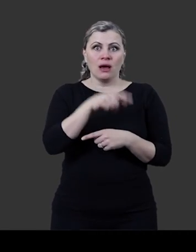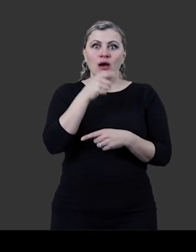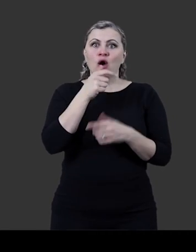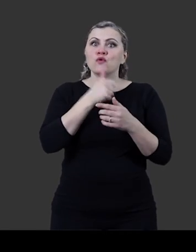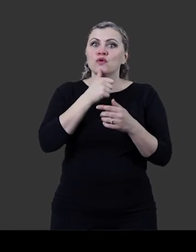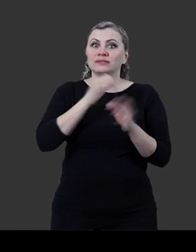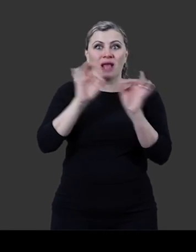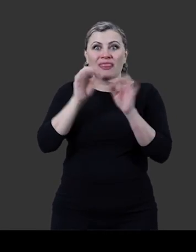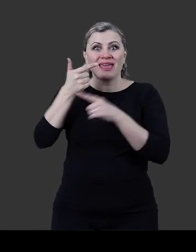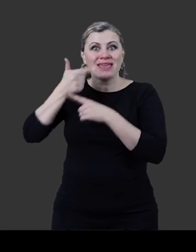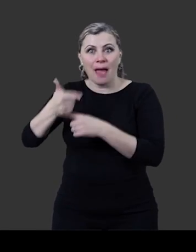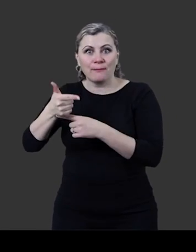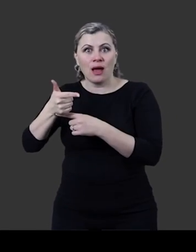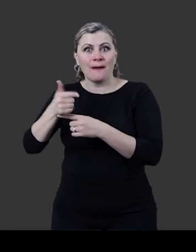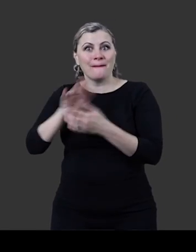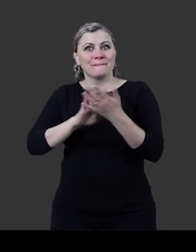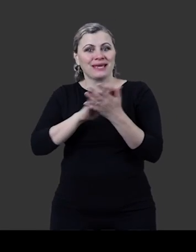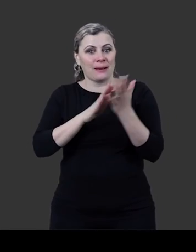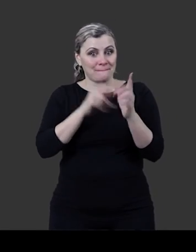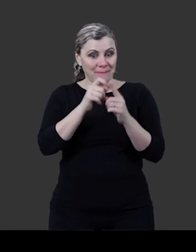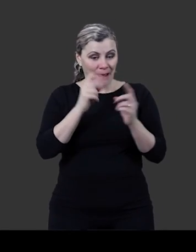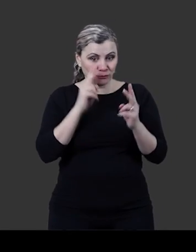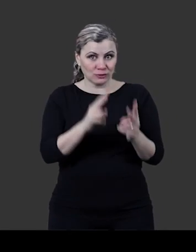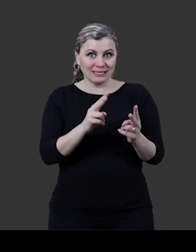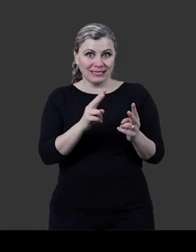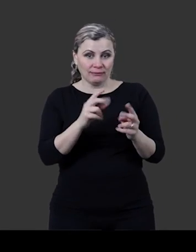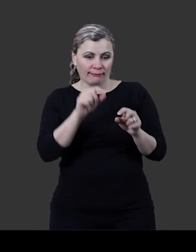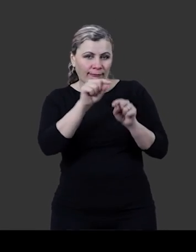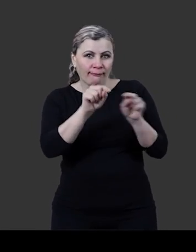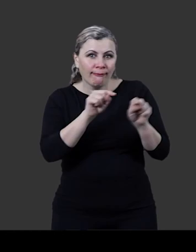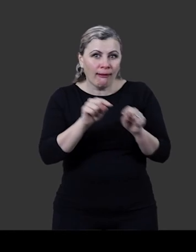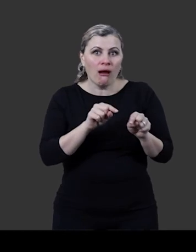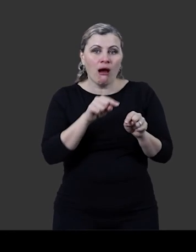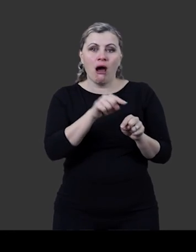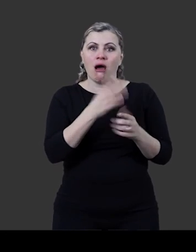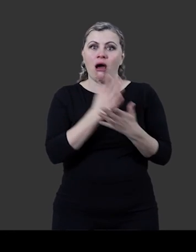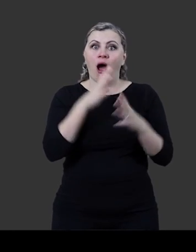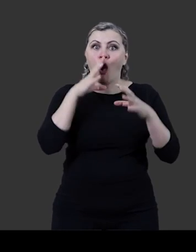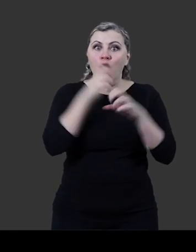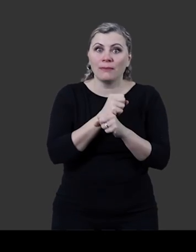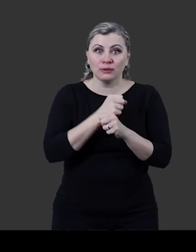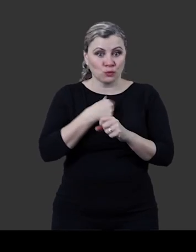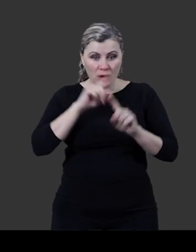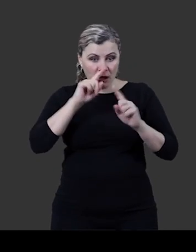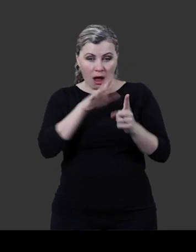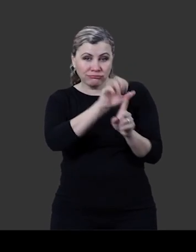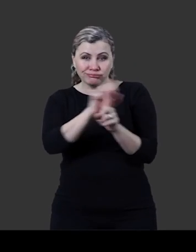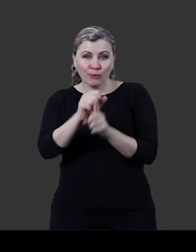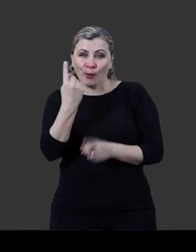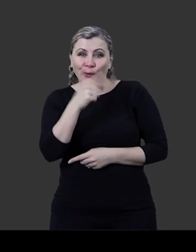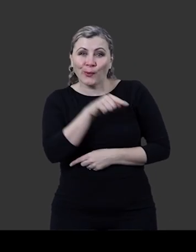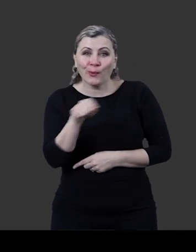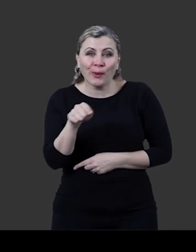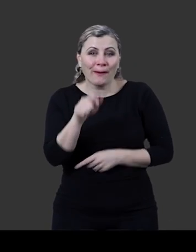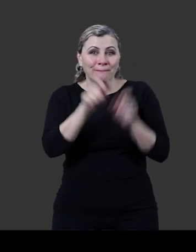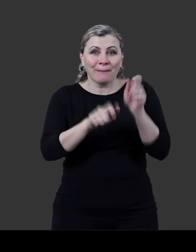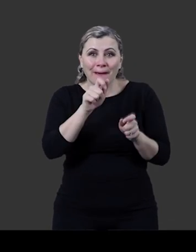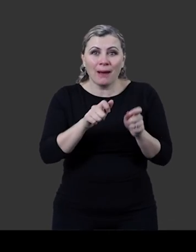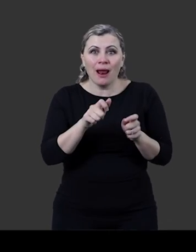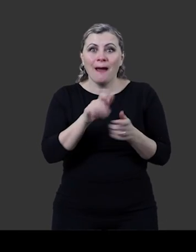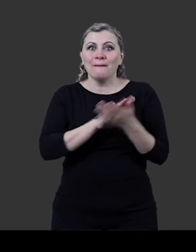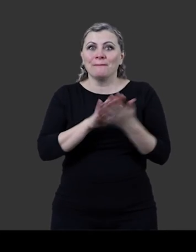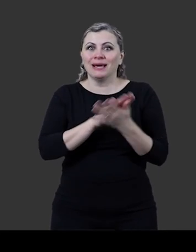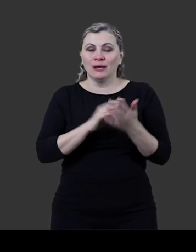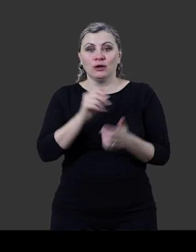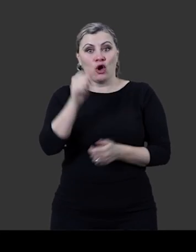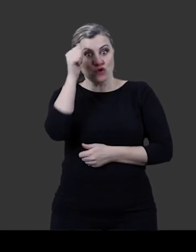And because it's not using any cameras that makes the map that we create completely anonymous so we can't identify any one part of an individual. We can